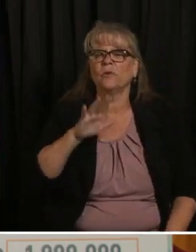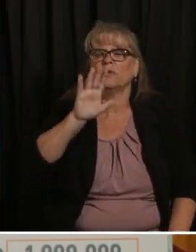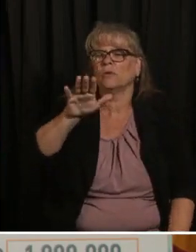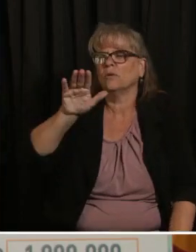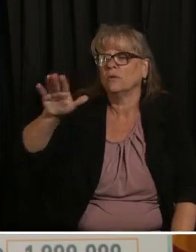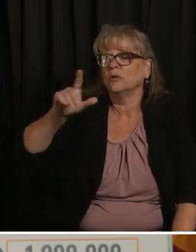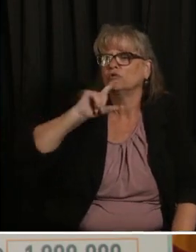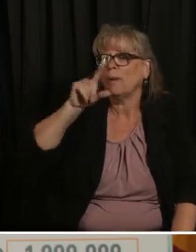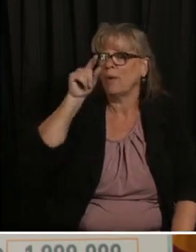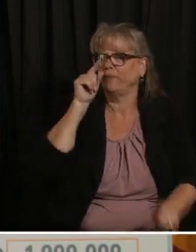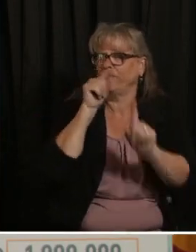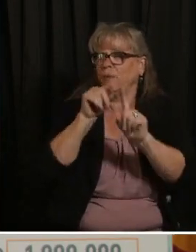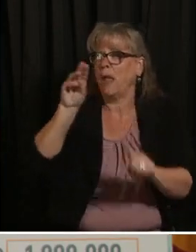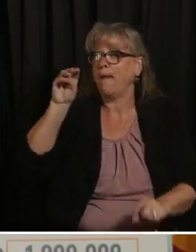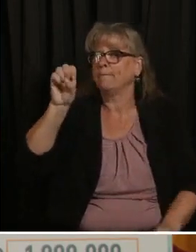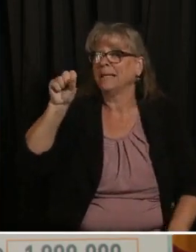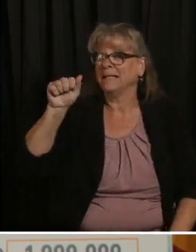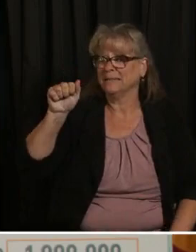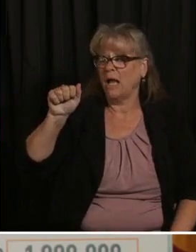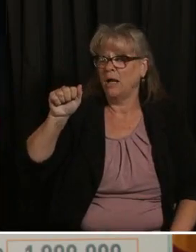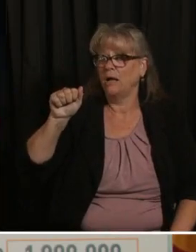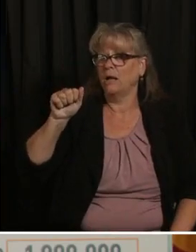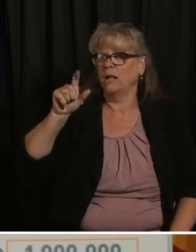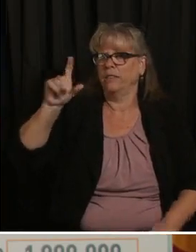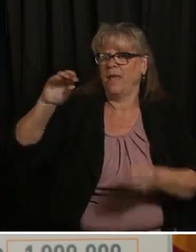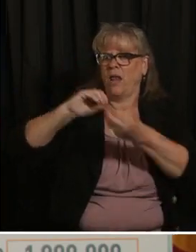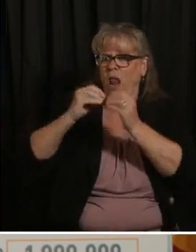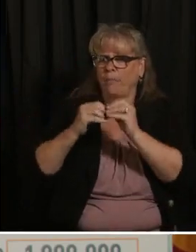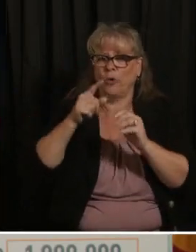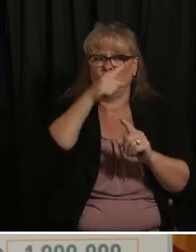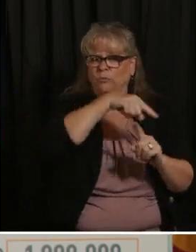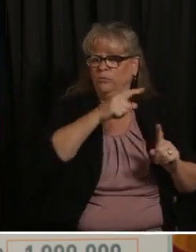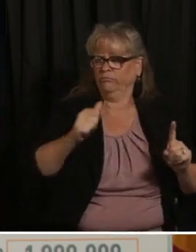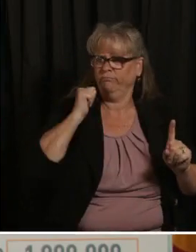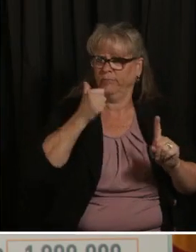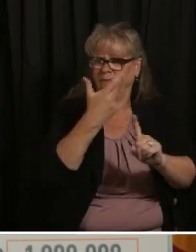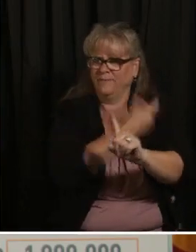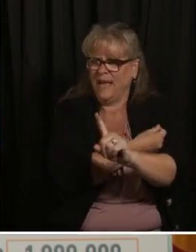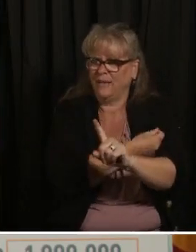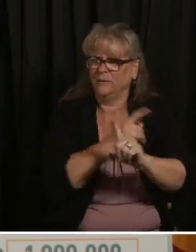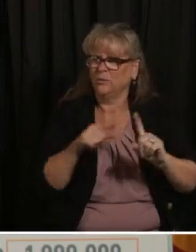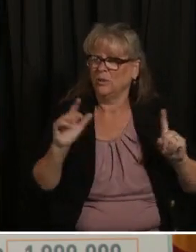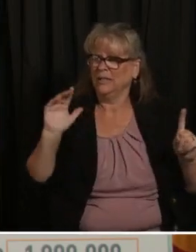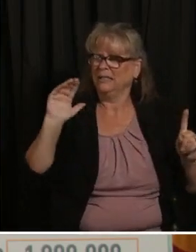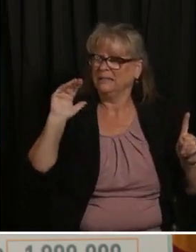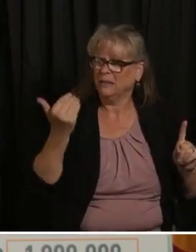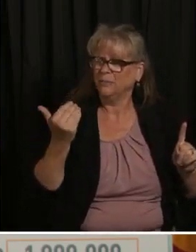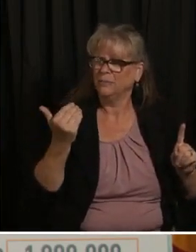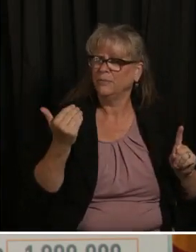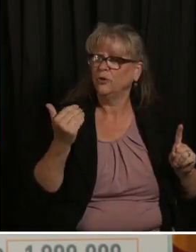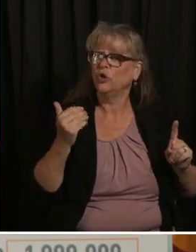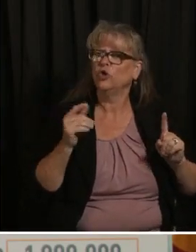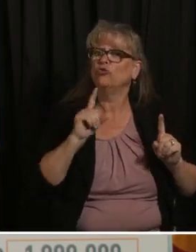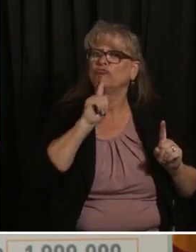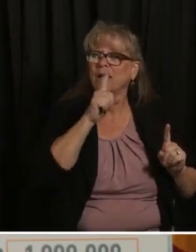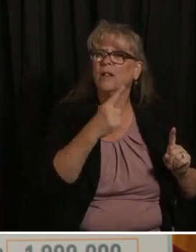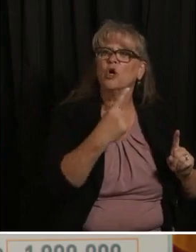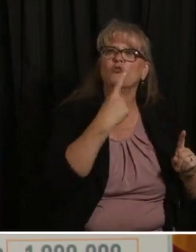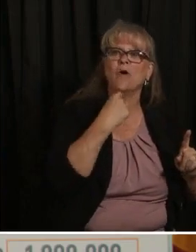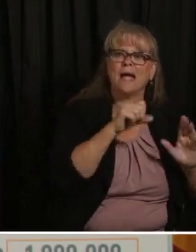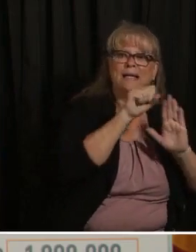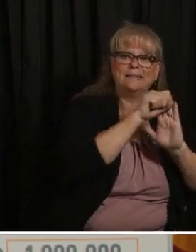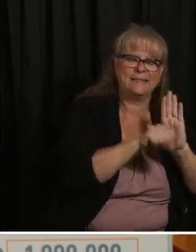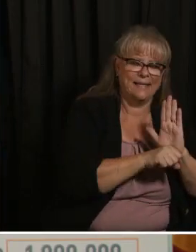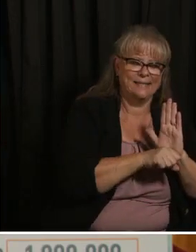and vaccination rates overall there seems to be quite a divide between red and blue states as much as it is vaccine